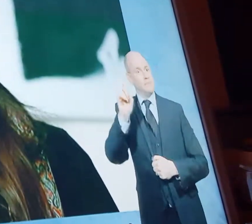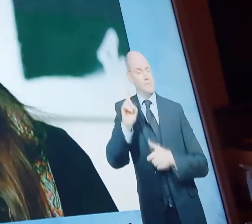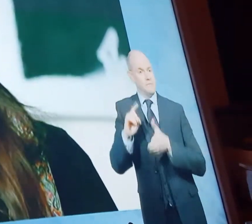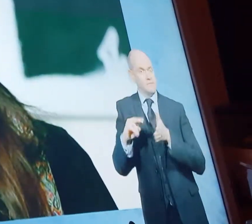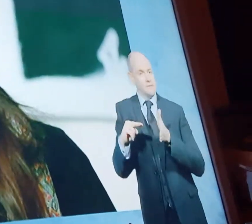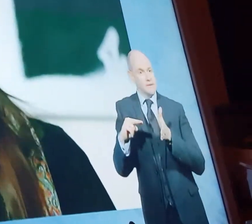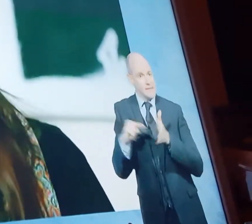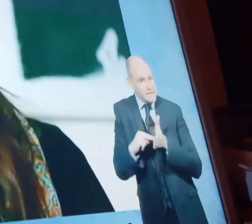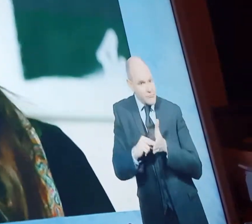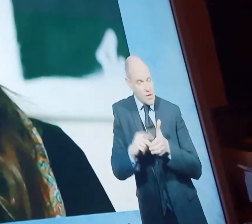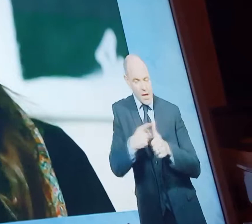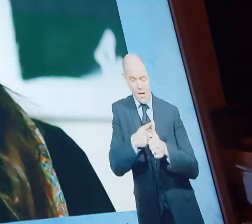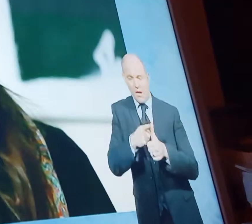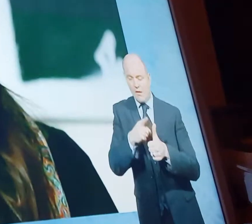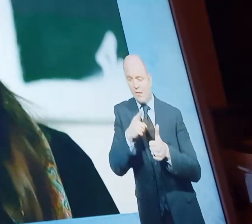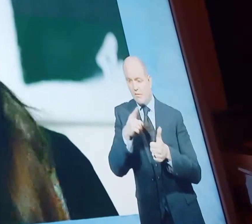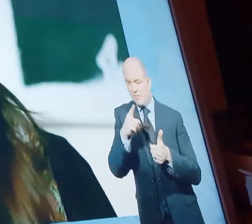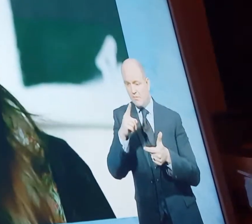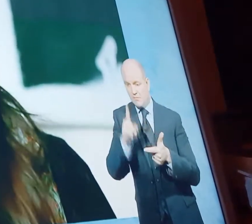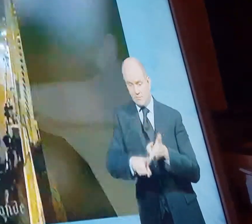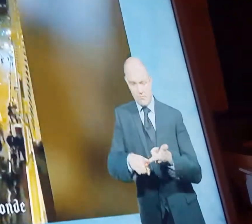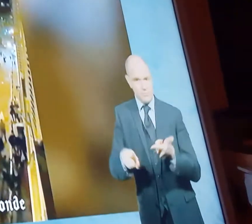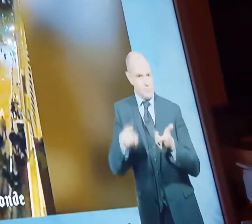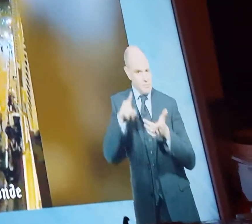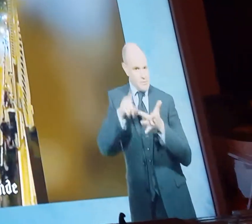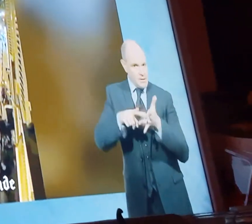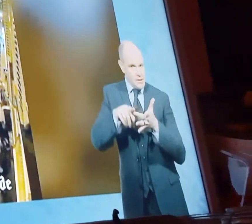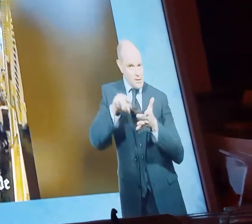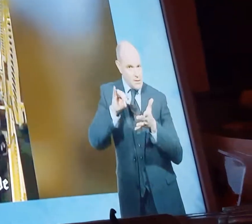and with ISIS.